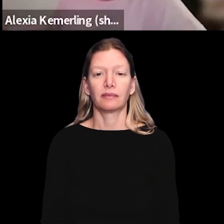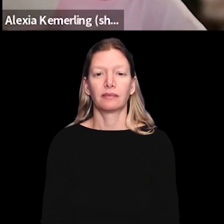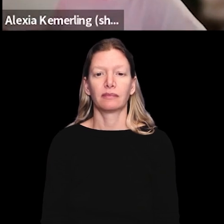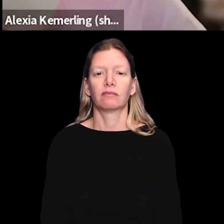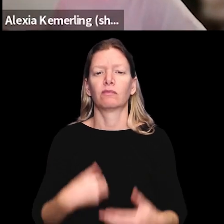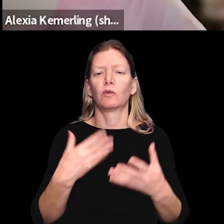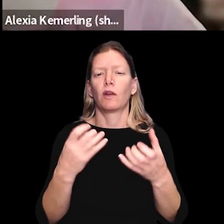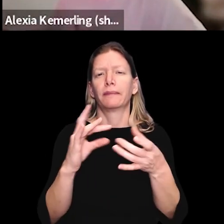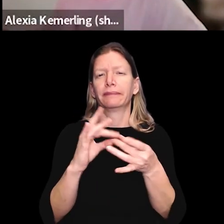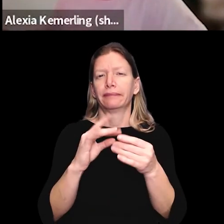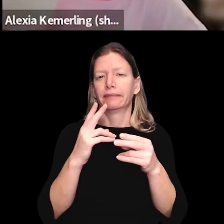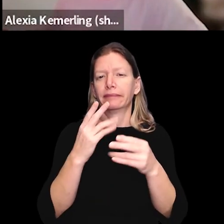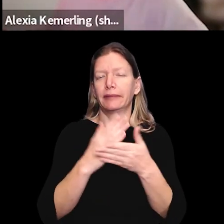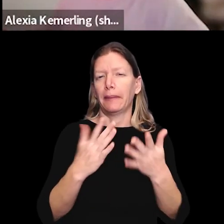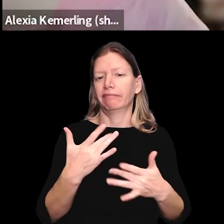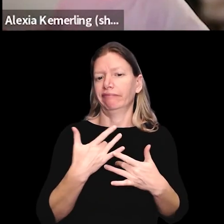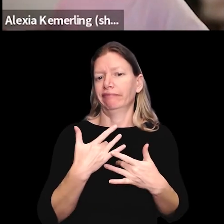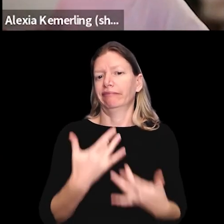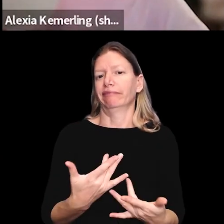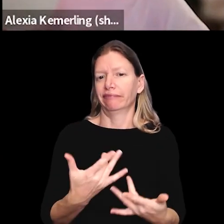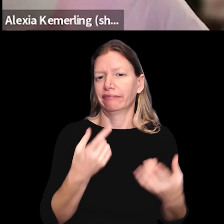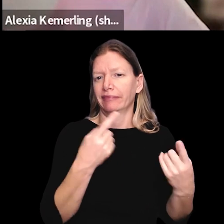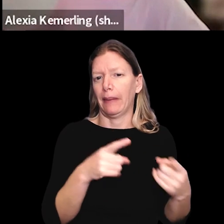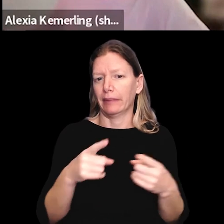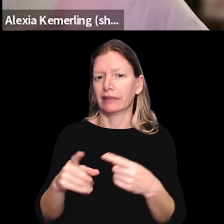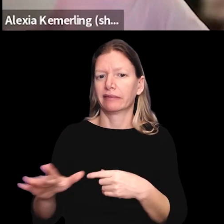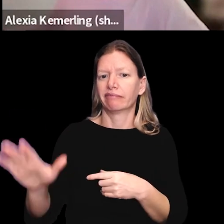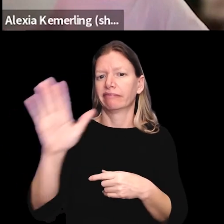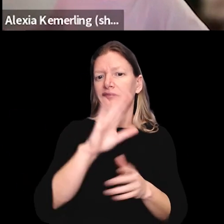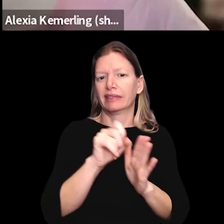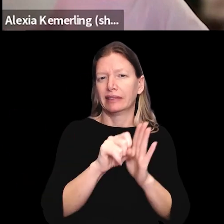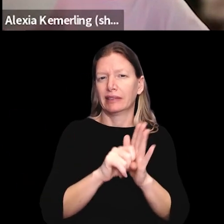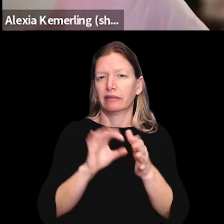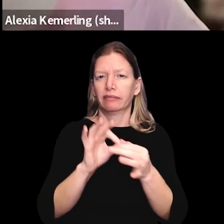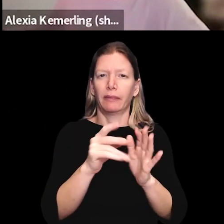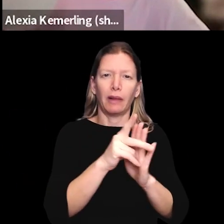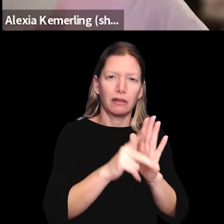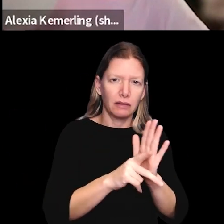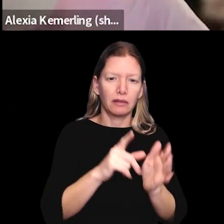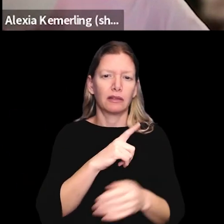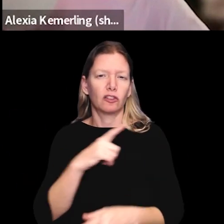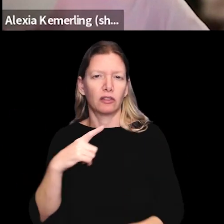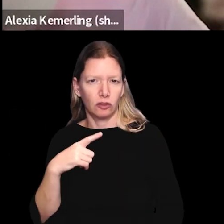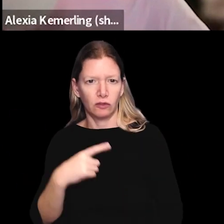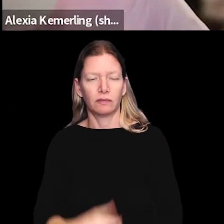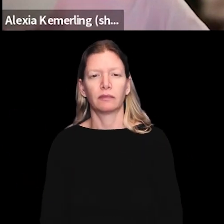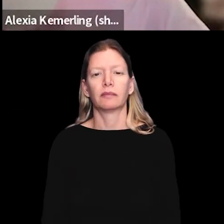Okay, so then I also wanted to share some trends across states